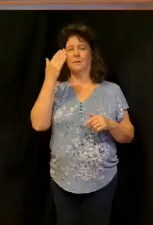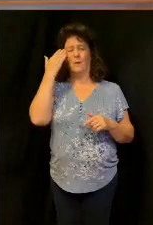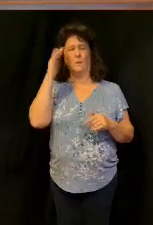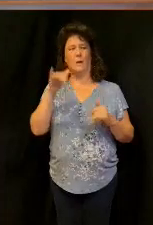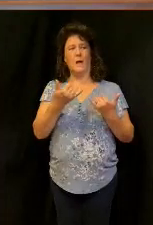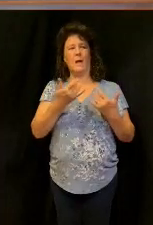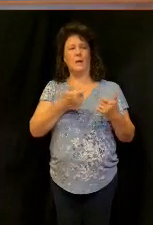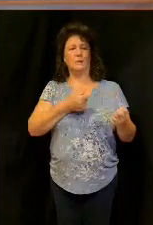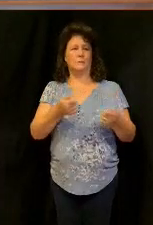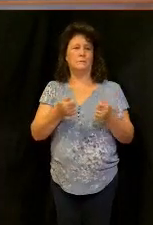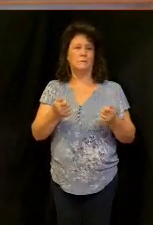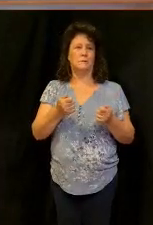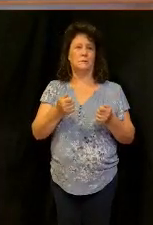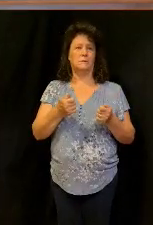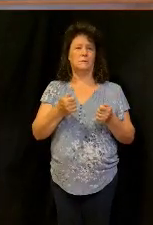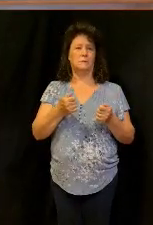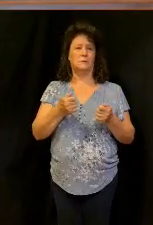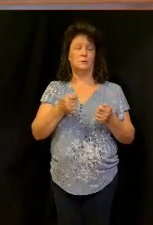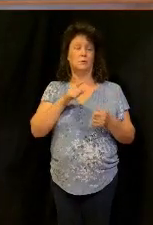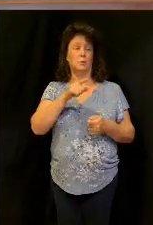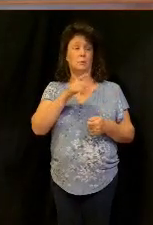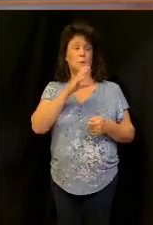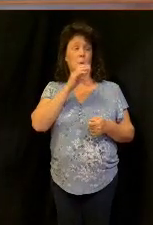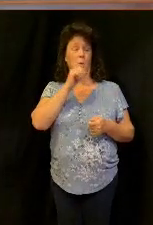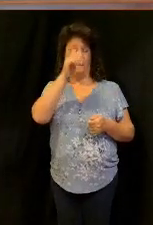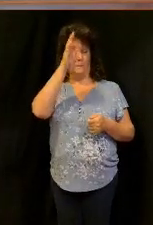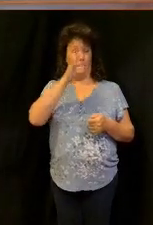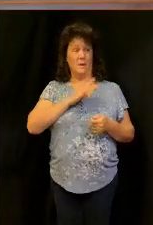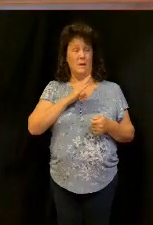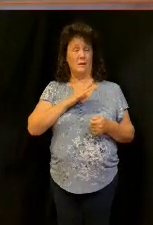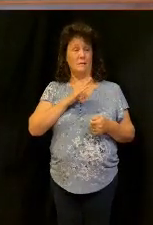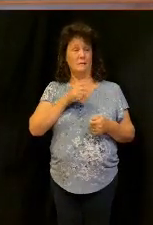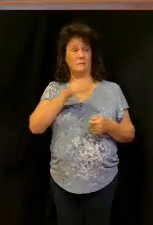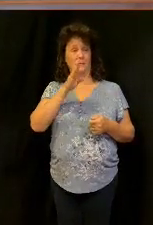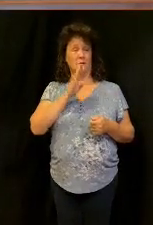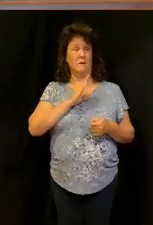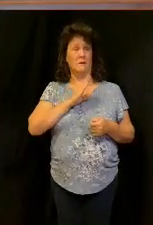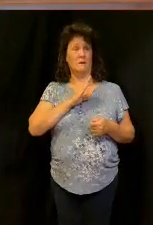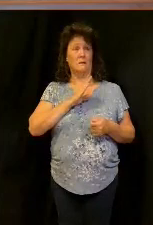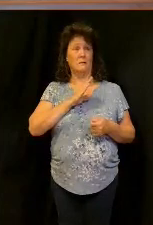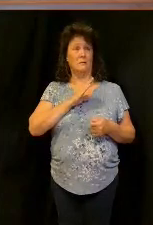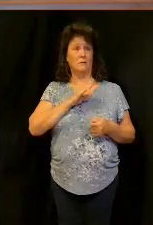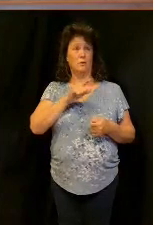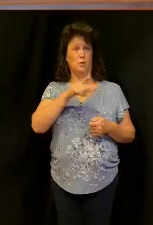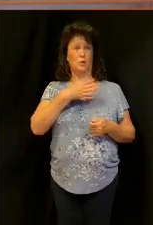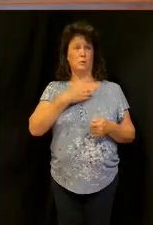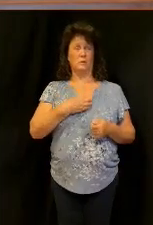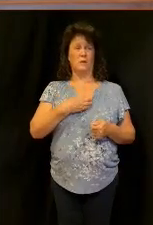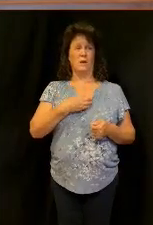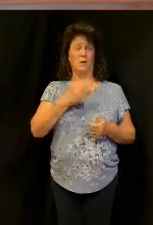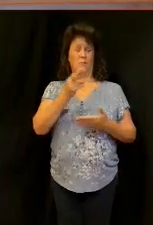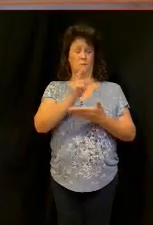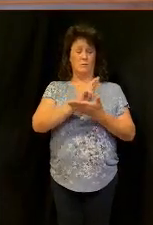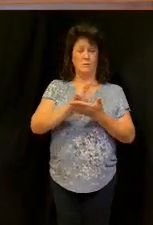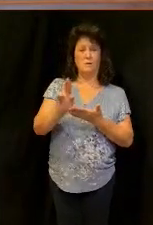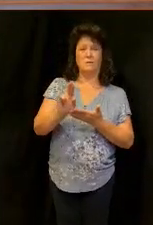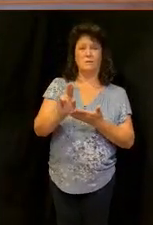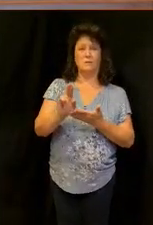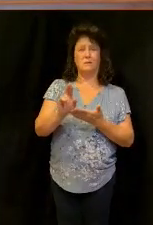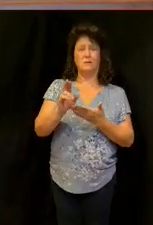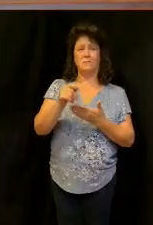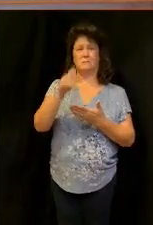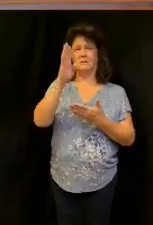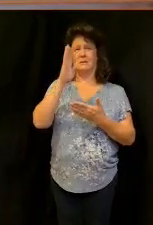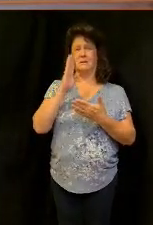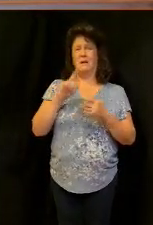and then he goes in but you old man of God flee these things but you pursue you desire righteousness and godliness and